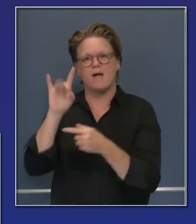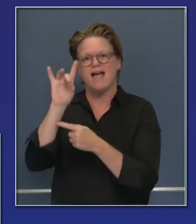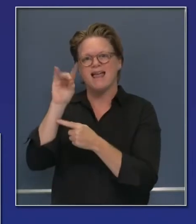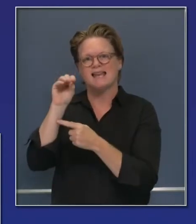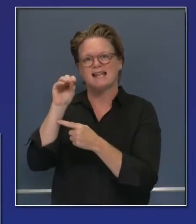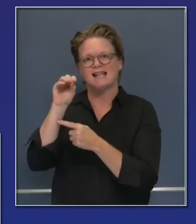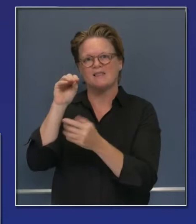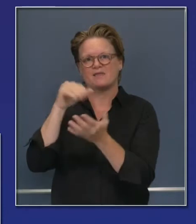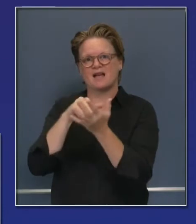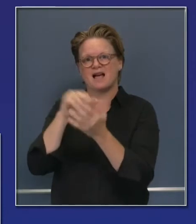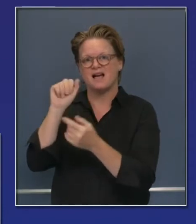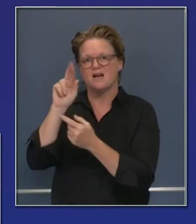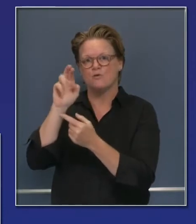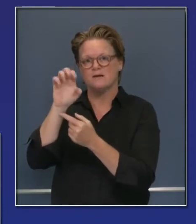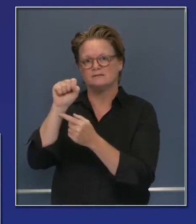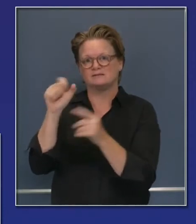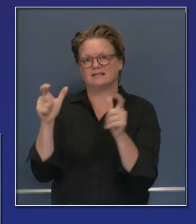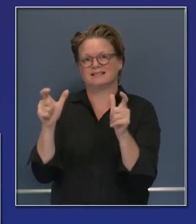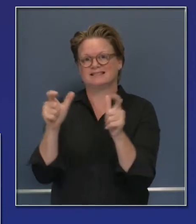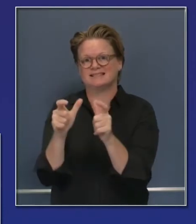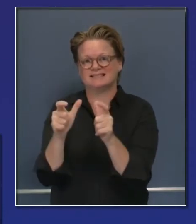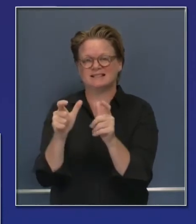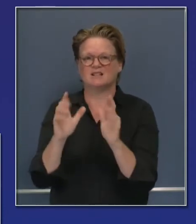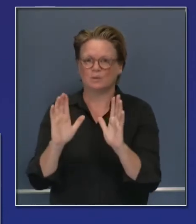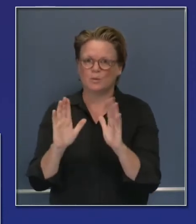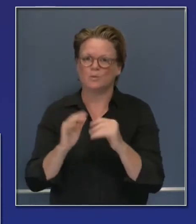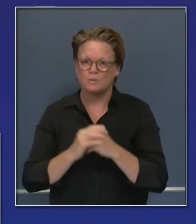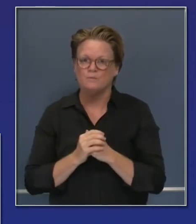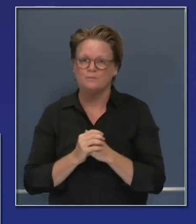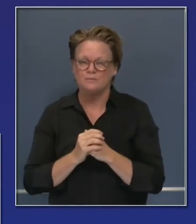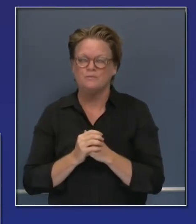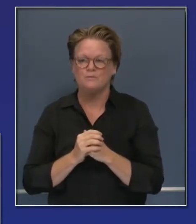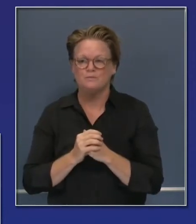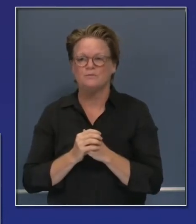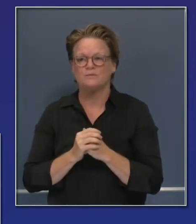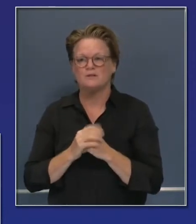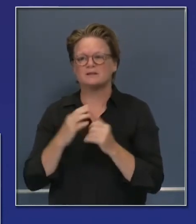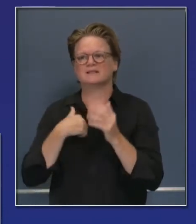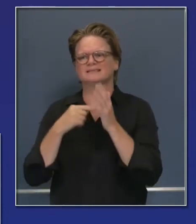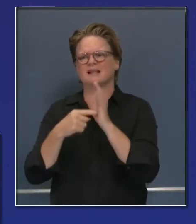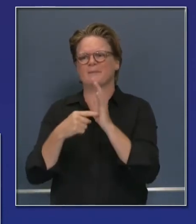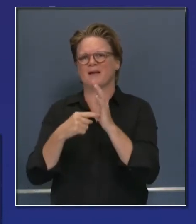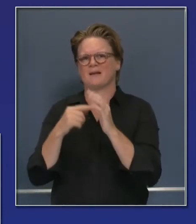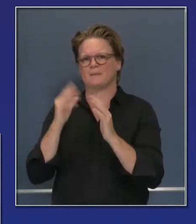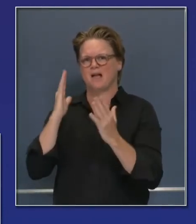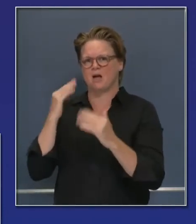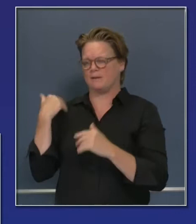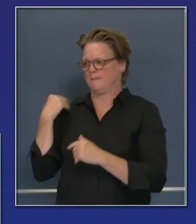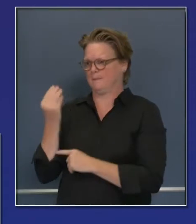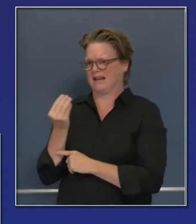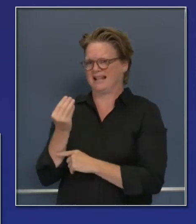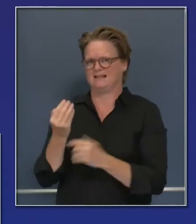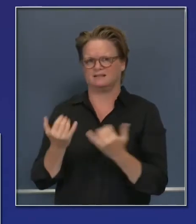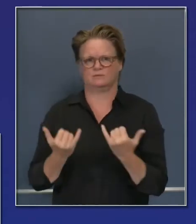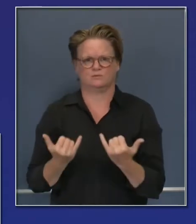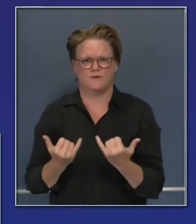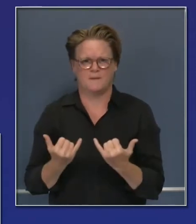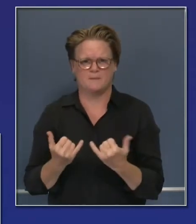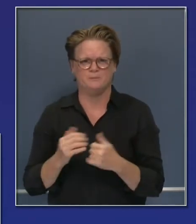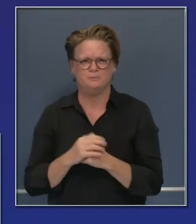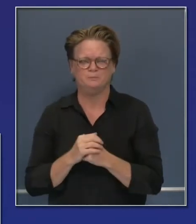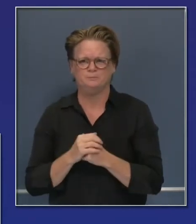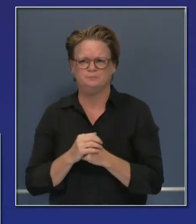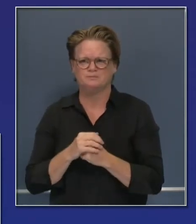CSU, moving in the right direction, again, over a 48-hour period. The SCU, again, LNU and SCU represent the second and third